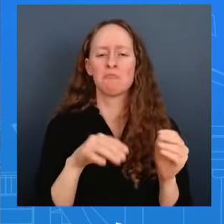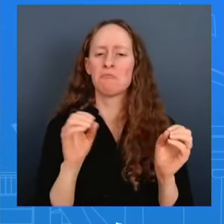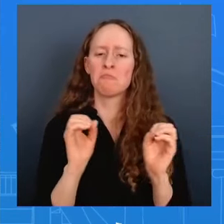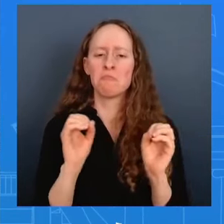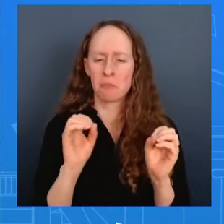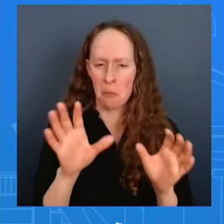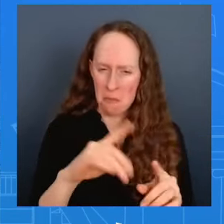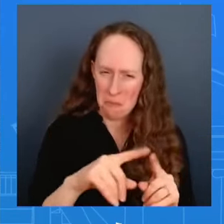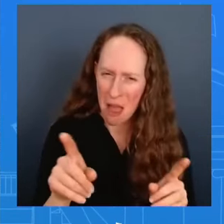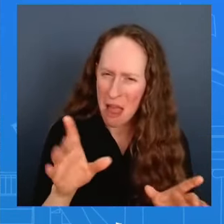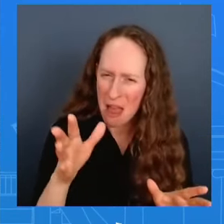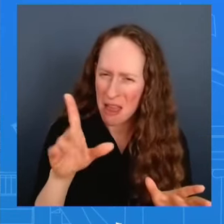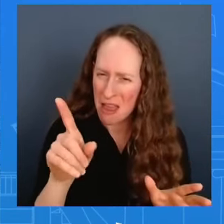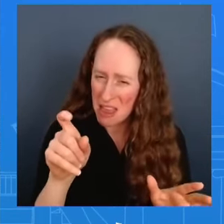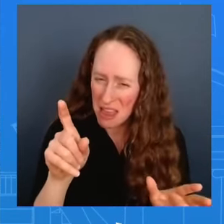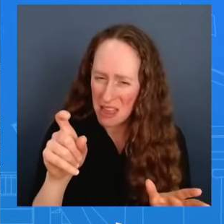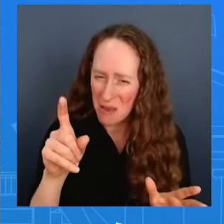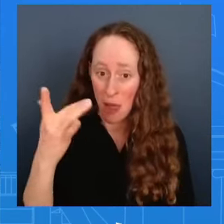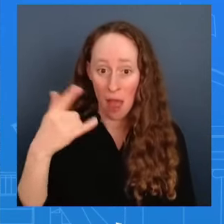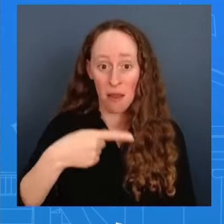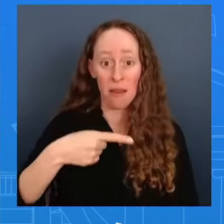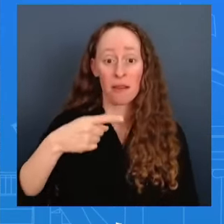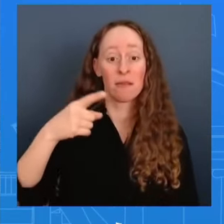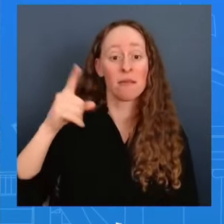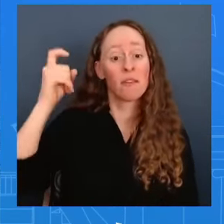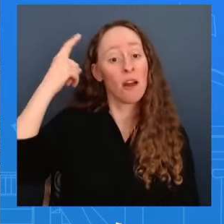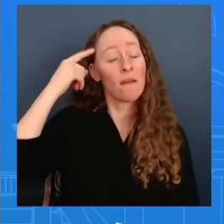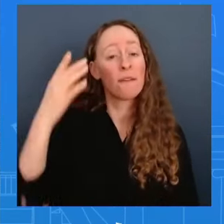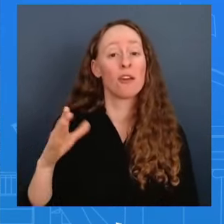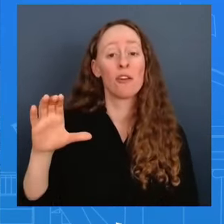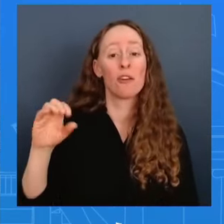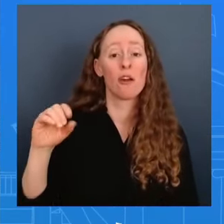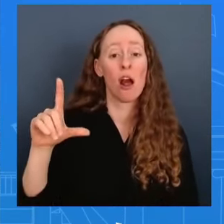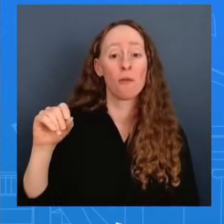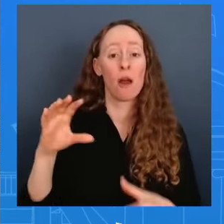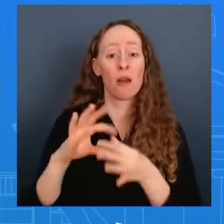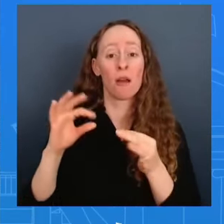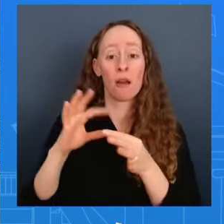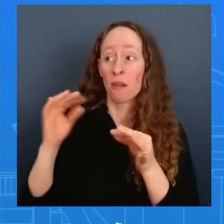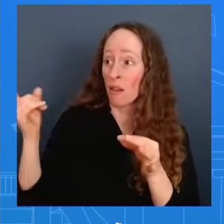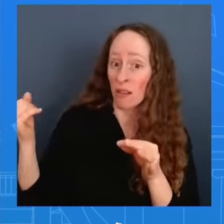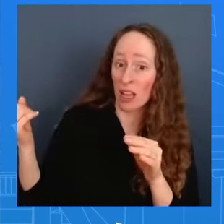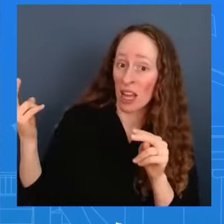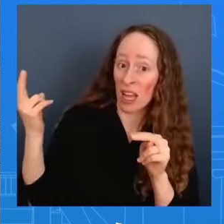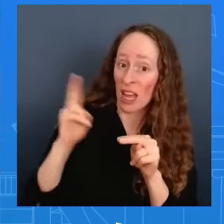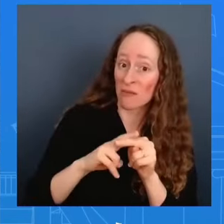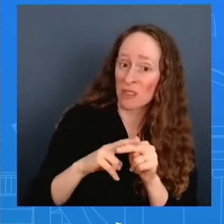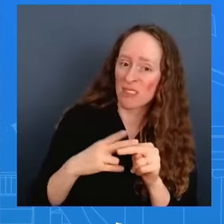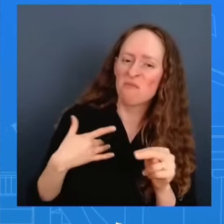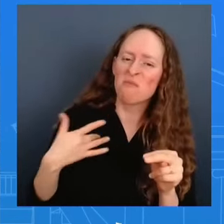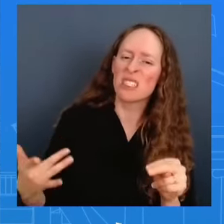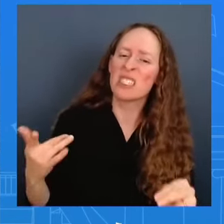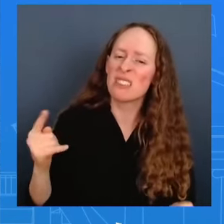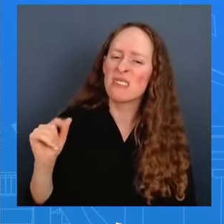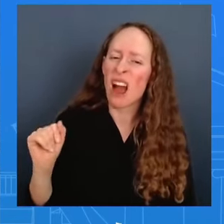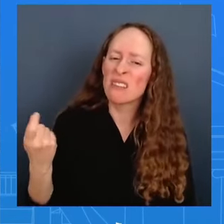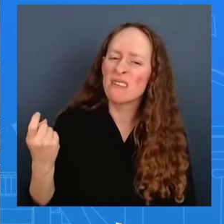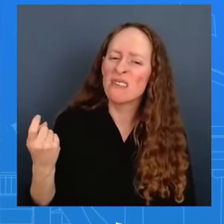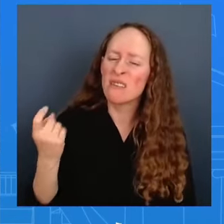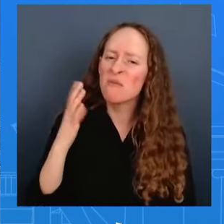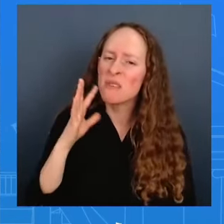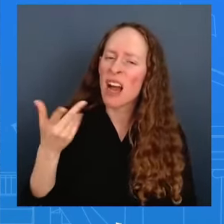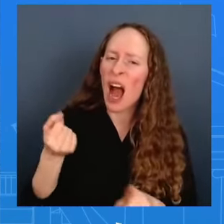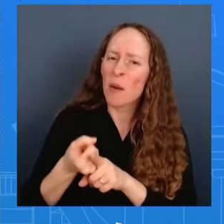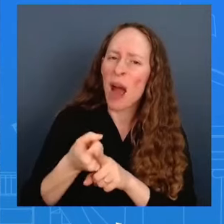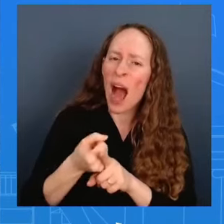out and said that tariffs are direct aggressive tax on americans and this tax increase will hit every family calling it horrible news how do you